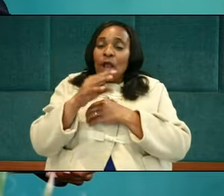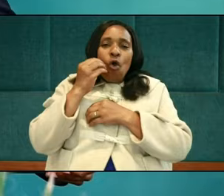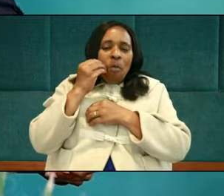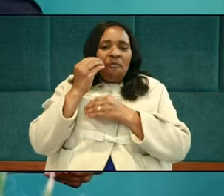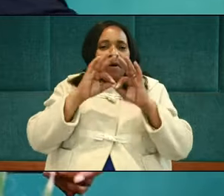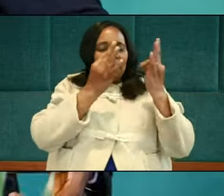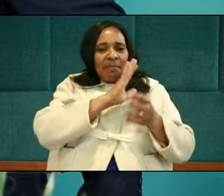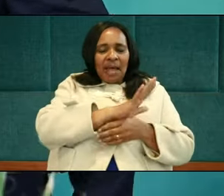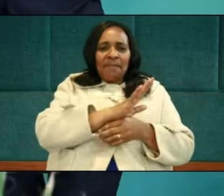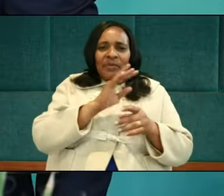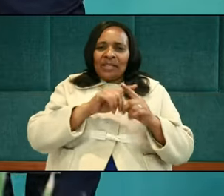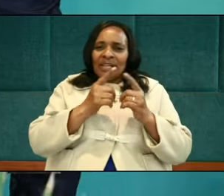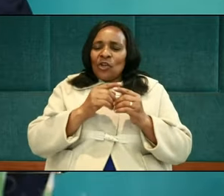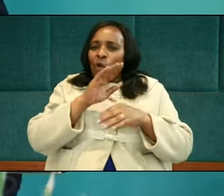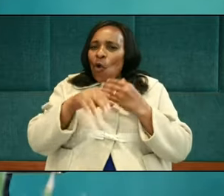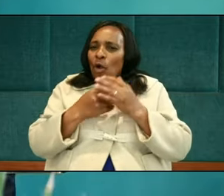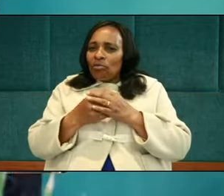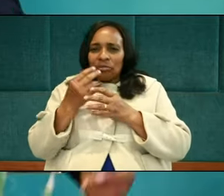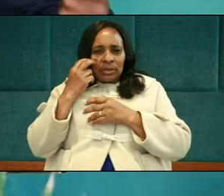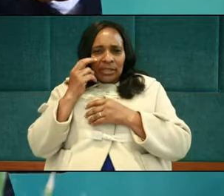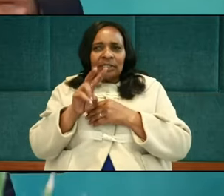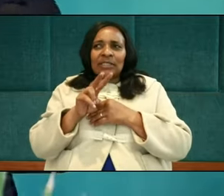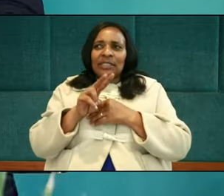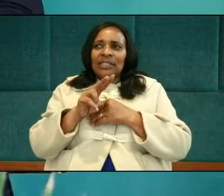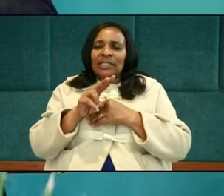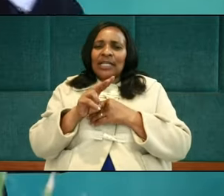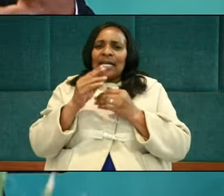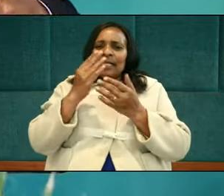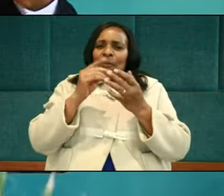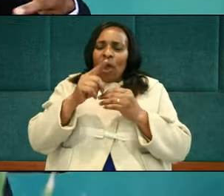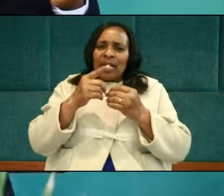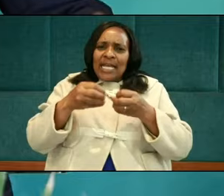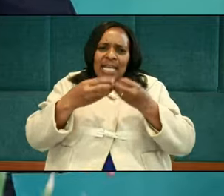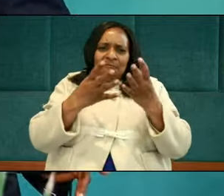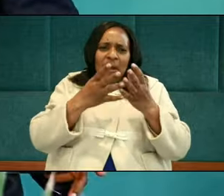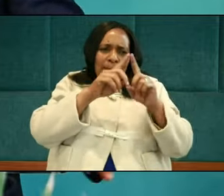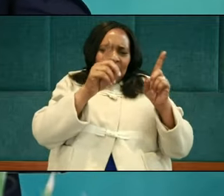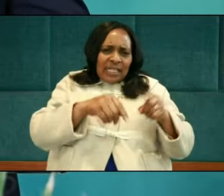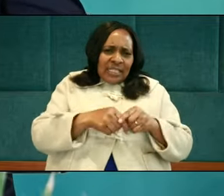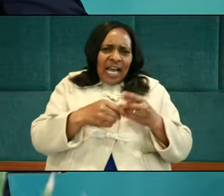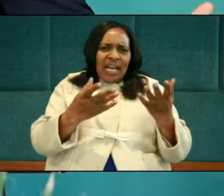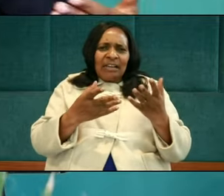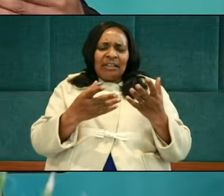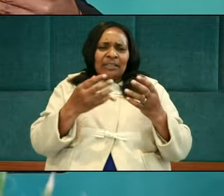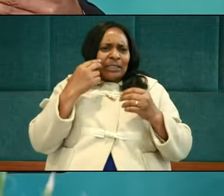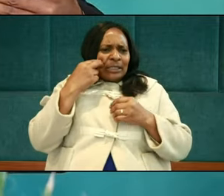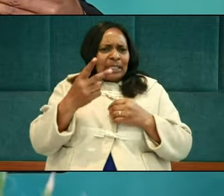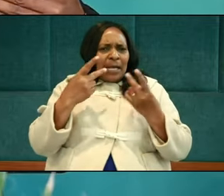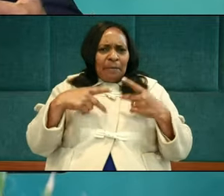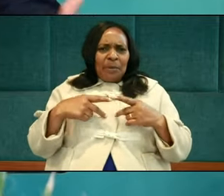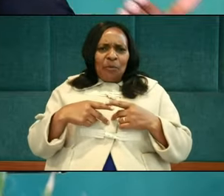And then, we were on the queue. Everybody giving their pictures or working with the guy at the front. I saw people just,